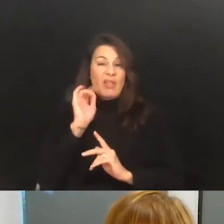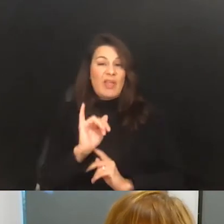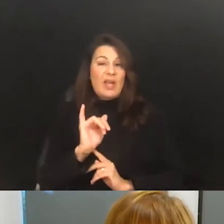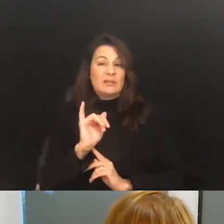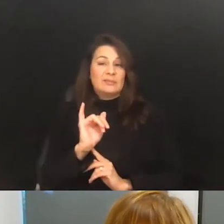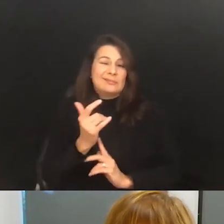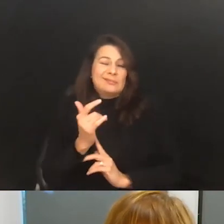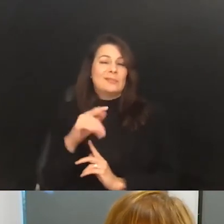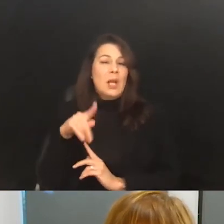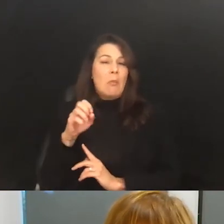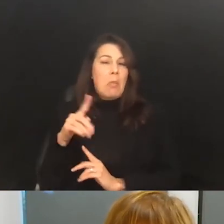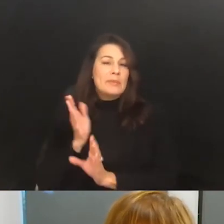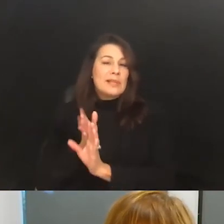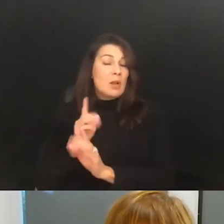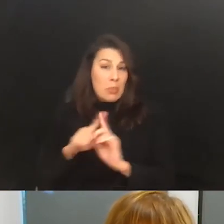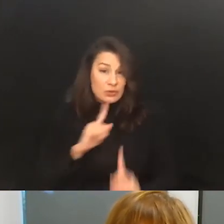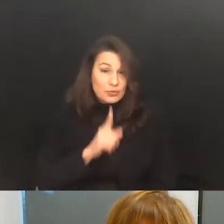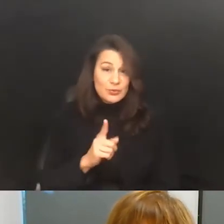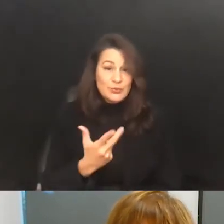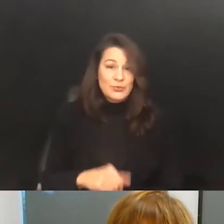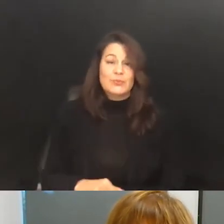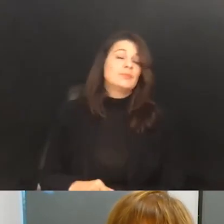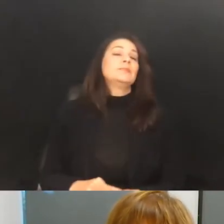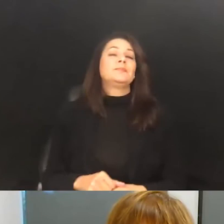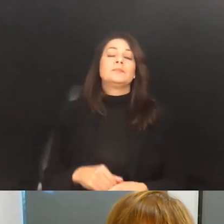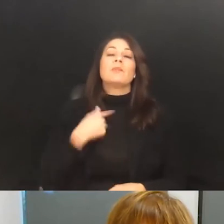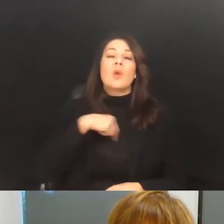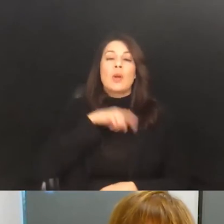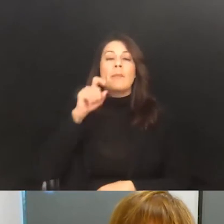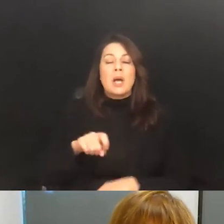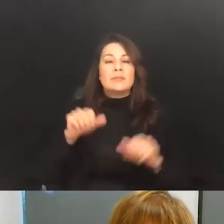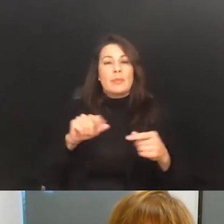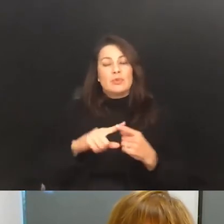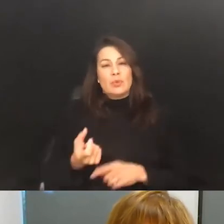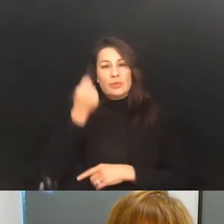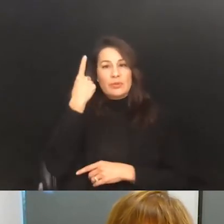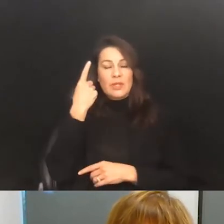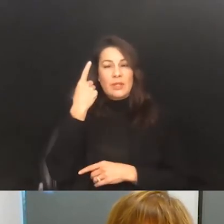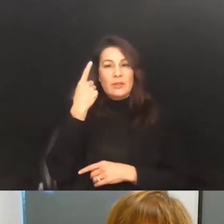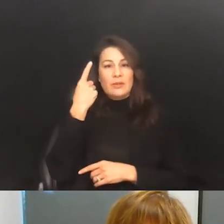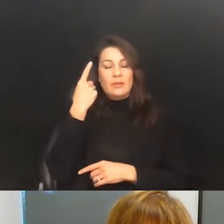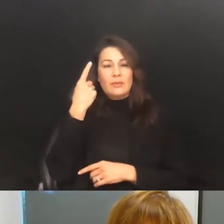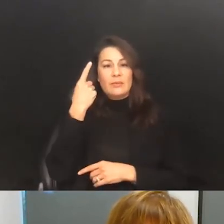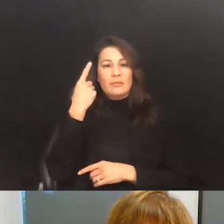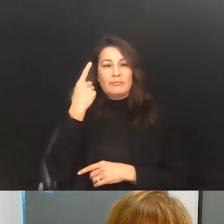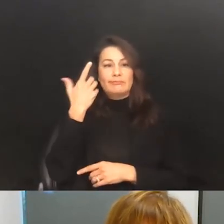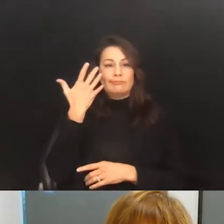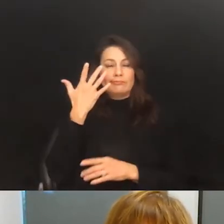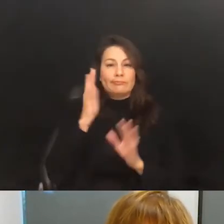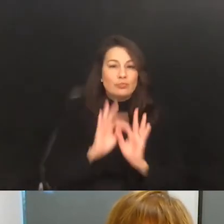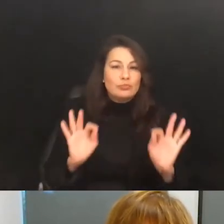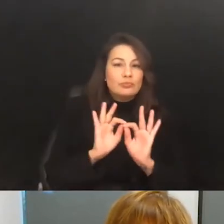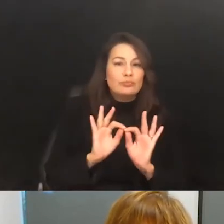psychology, it's so true. And we need to be able to understand relevance, we need to understand